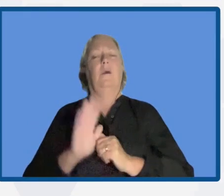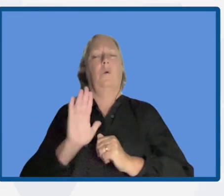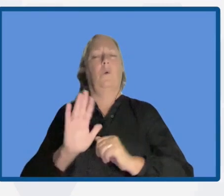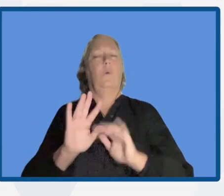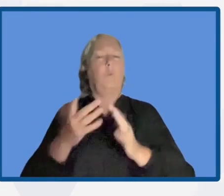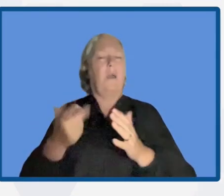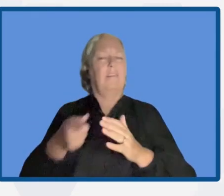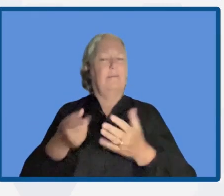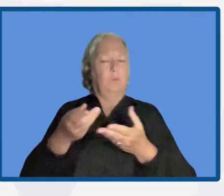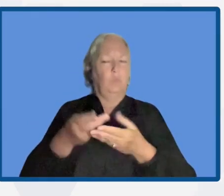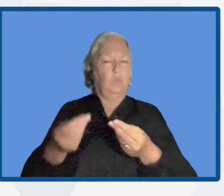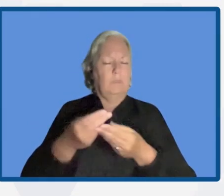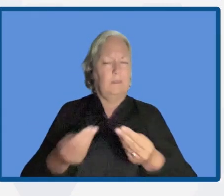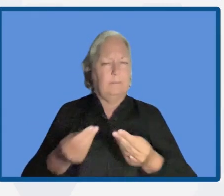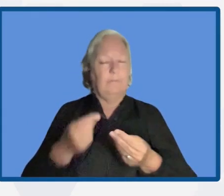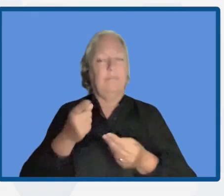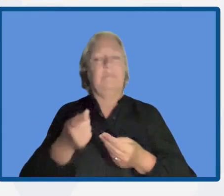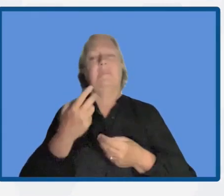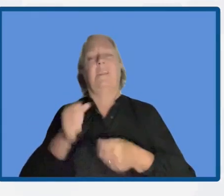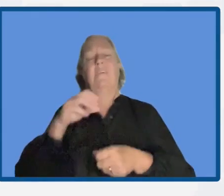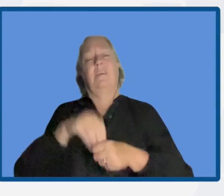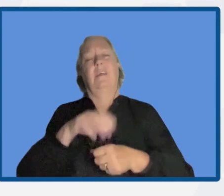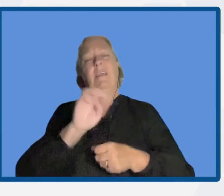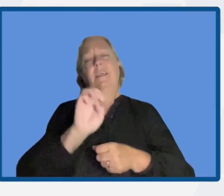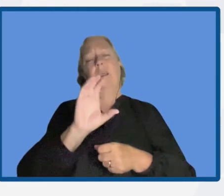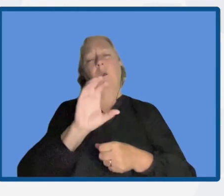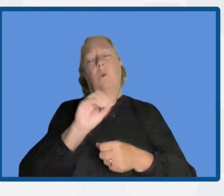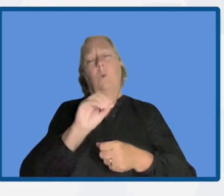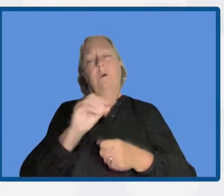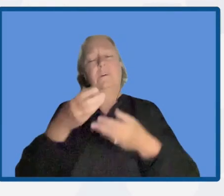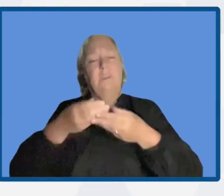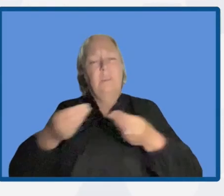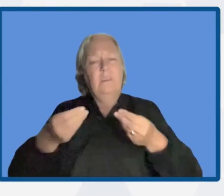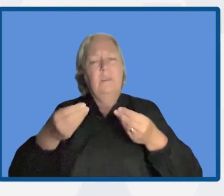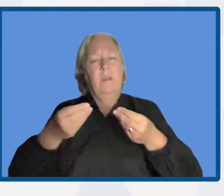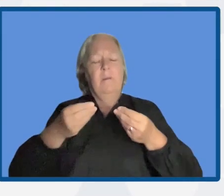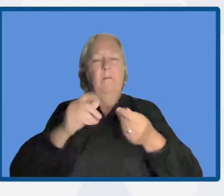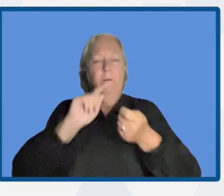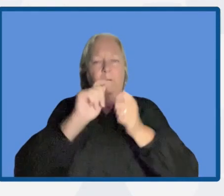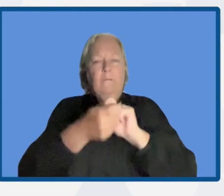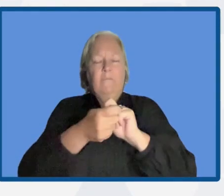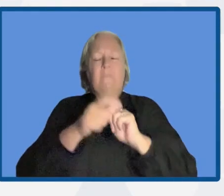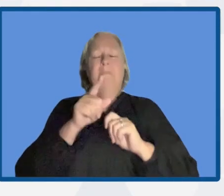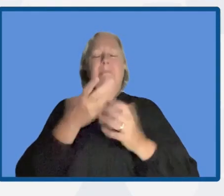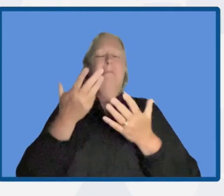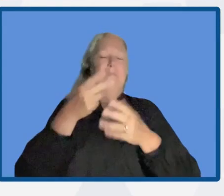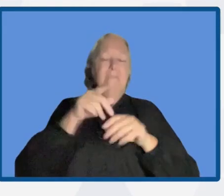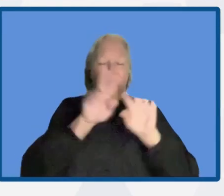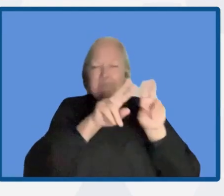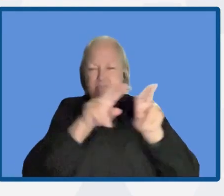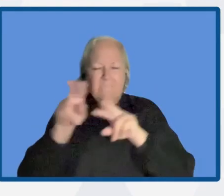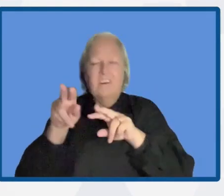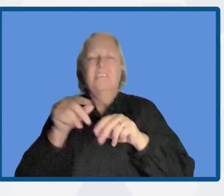comprise ecosystem restoration measures for uplands